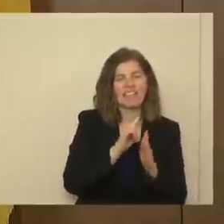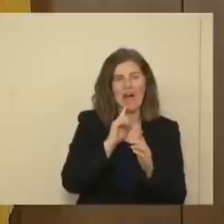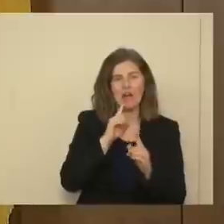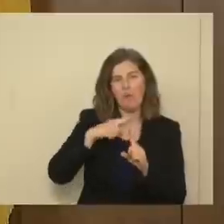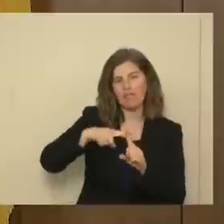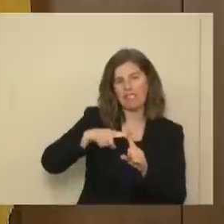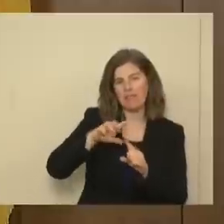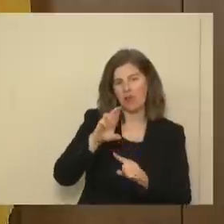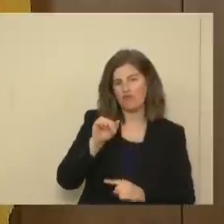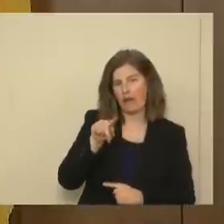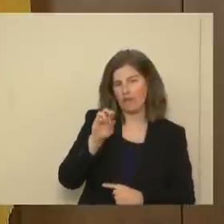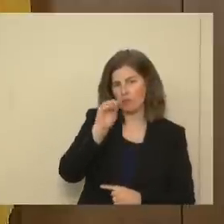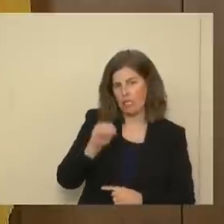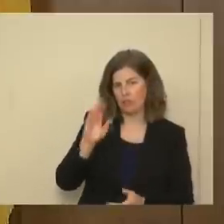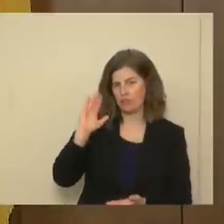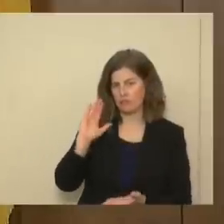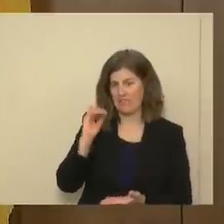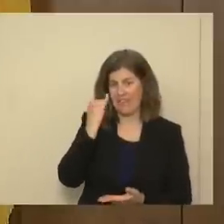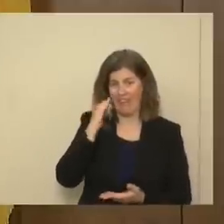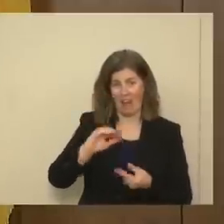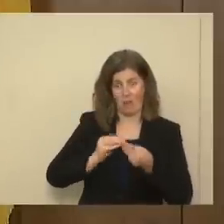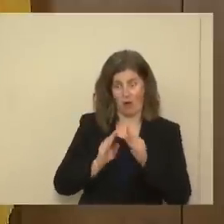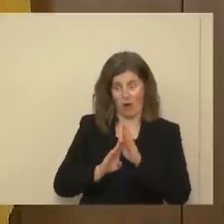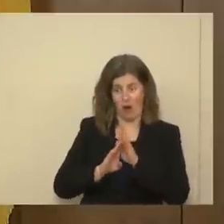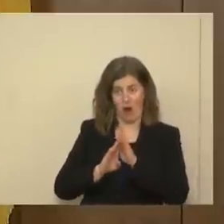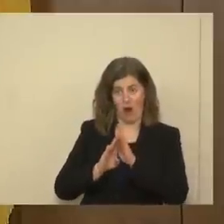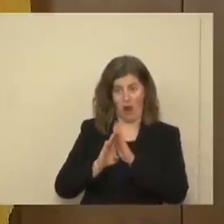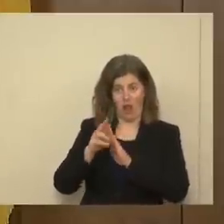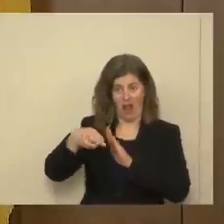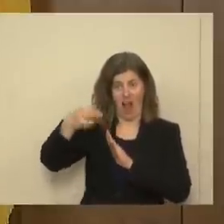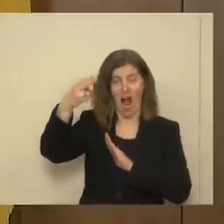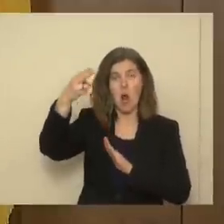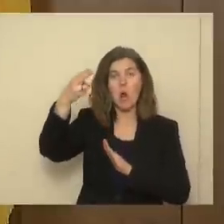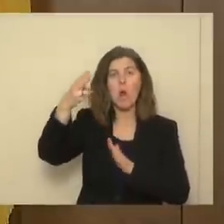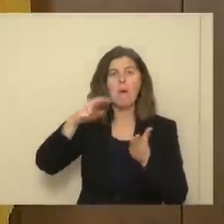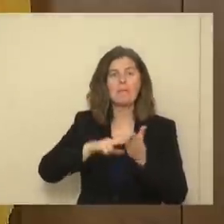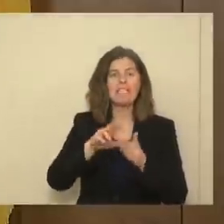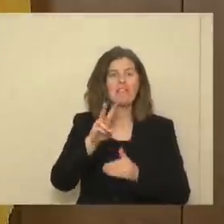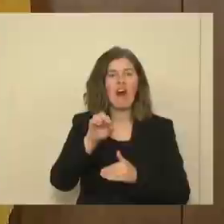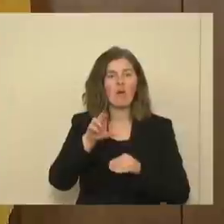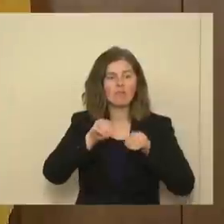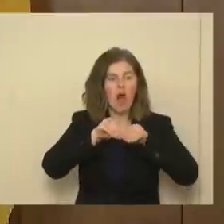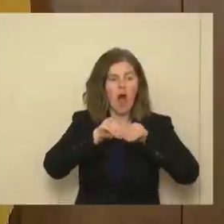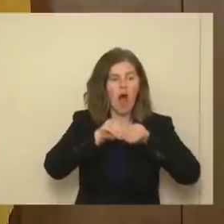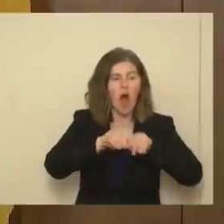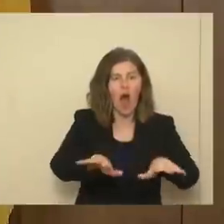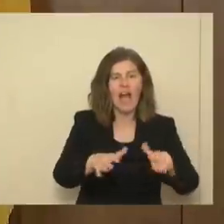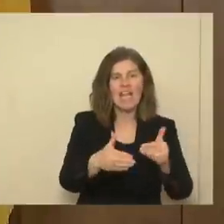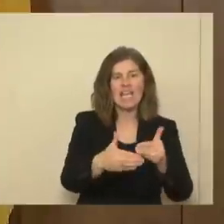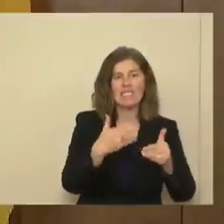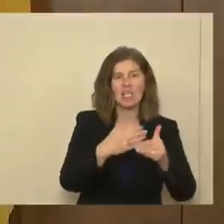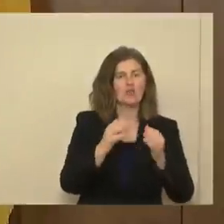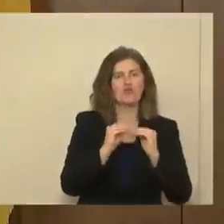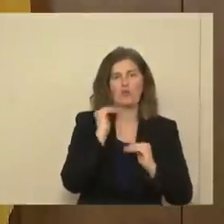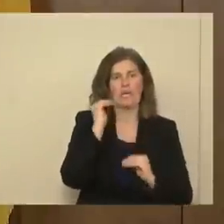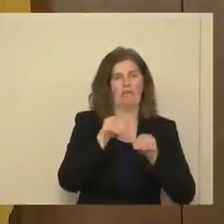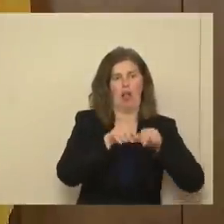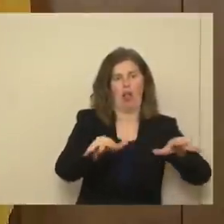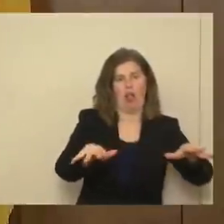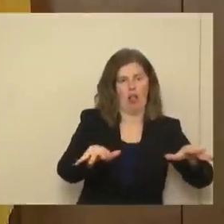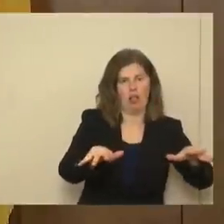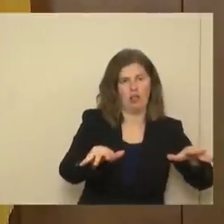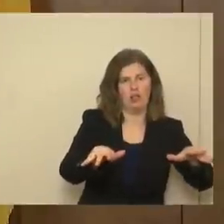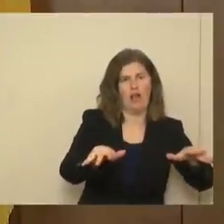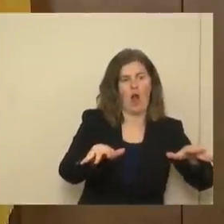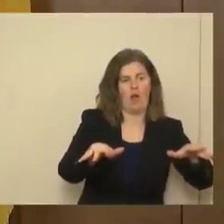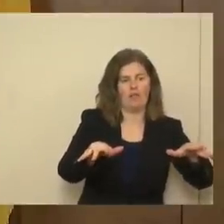rate. Because if that positivity rate is too high, that means that virus is spreading readily in too many places. And